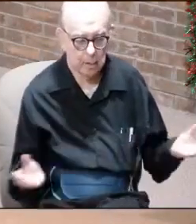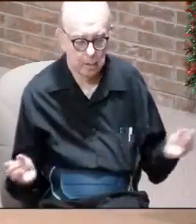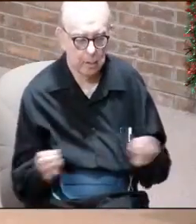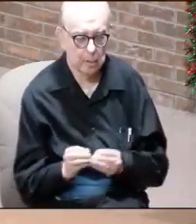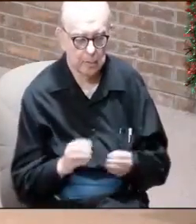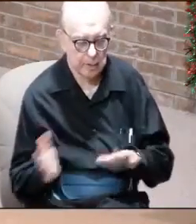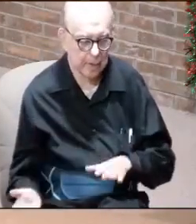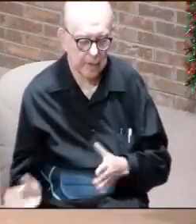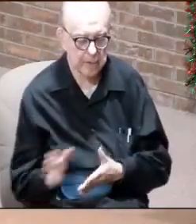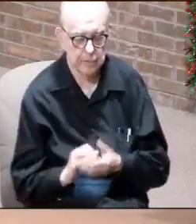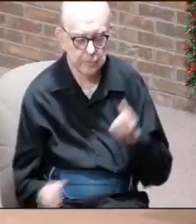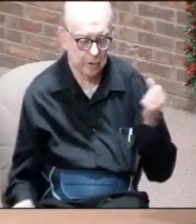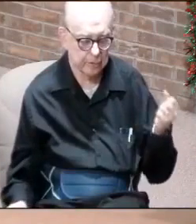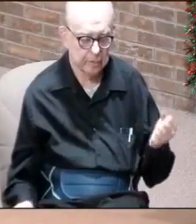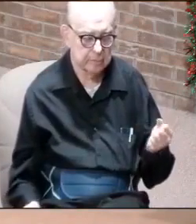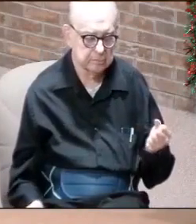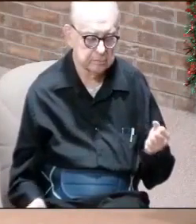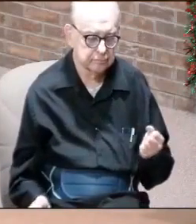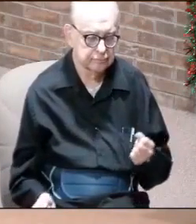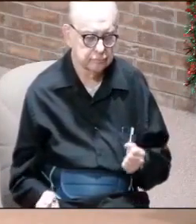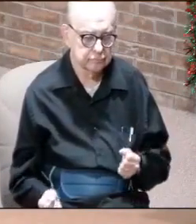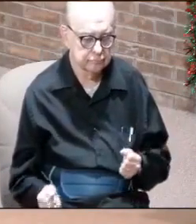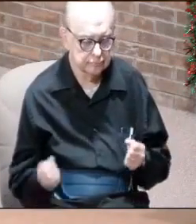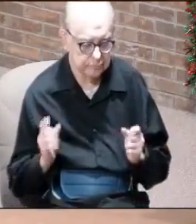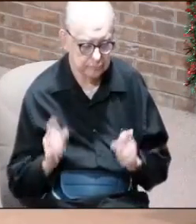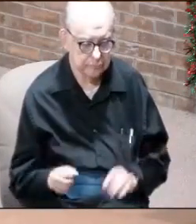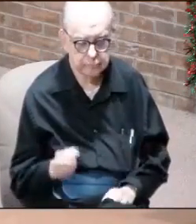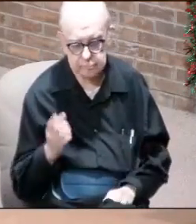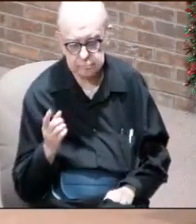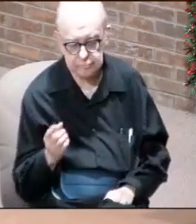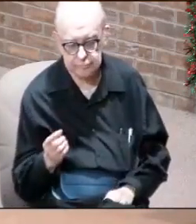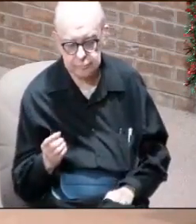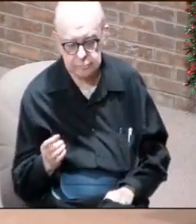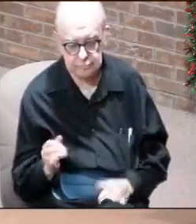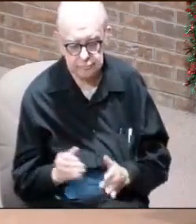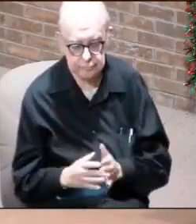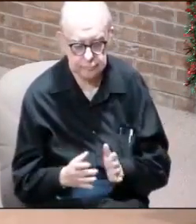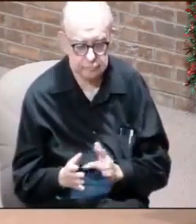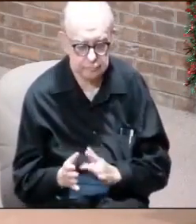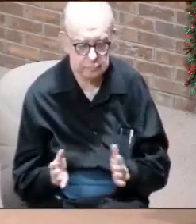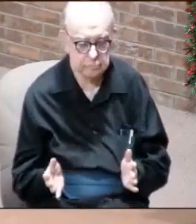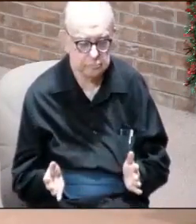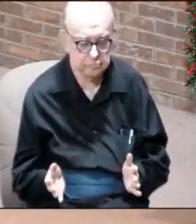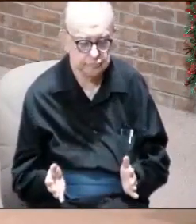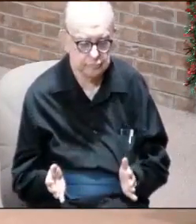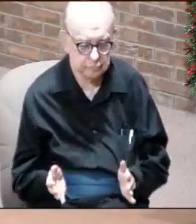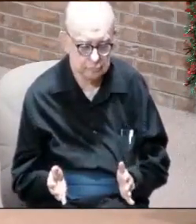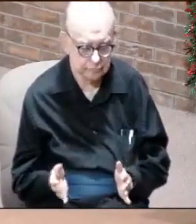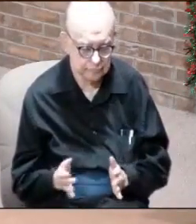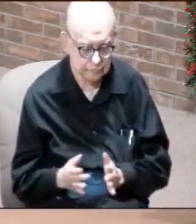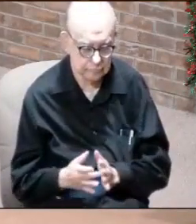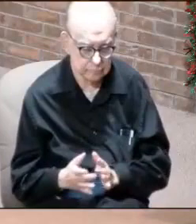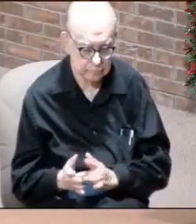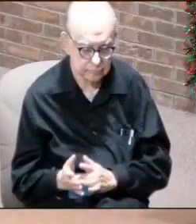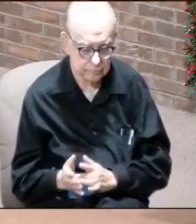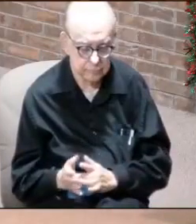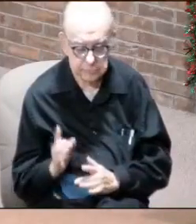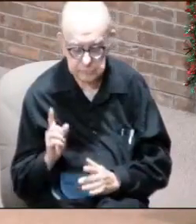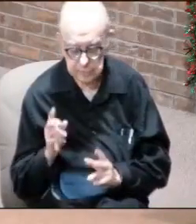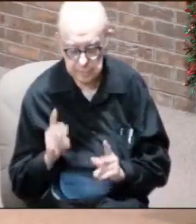death and destruction, okay? Now you've got to understand that Jesus is one rider